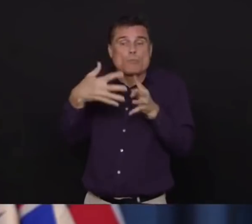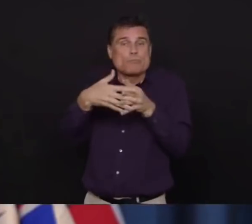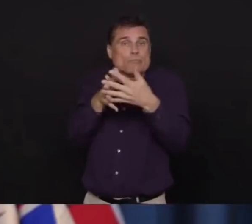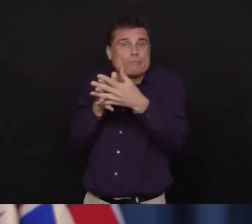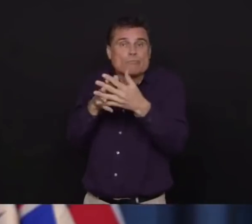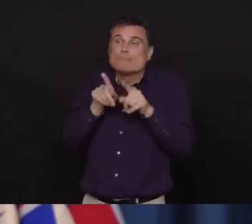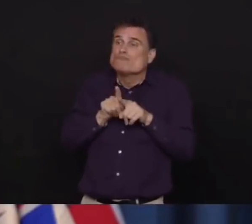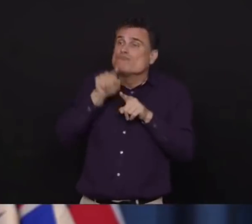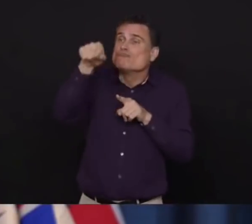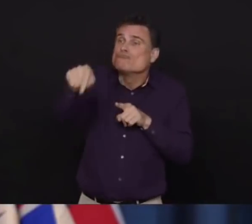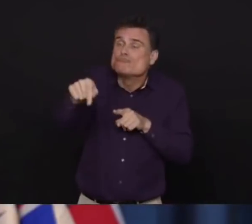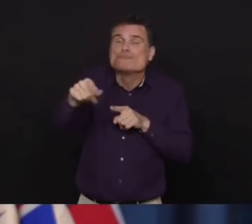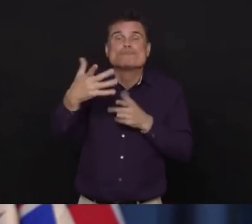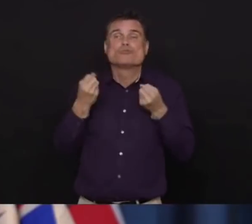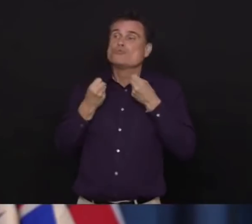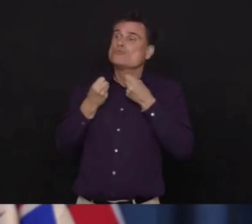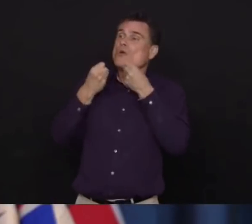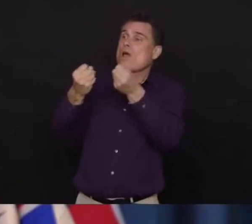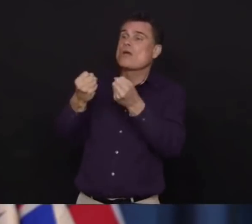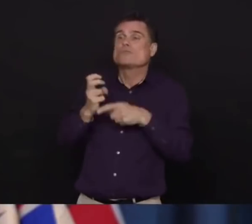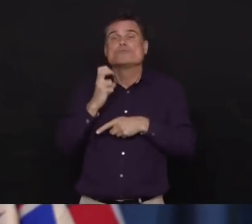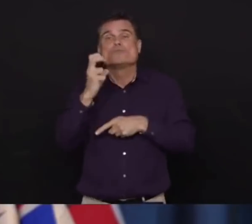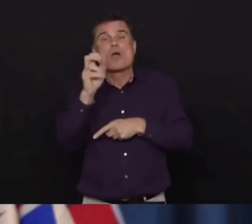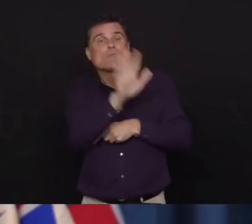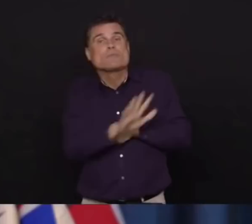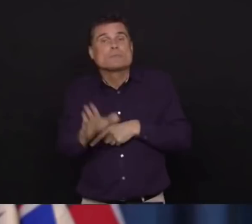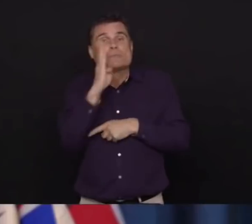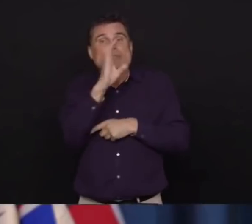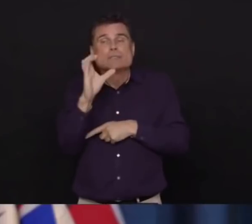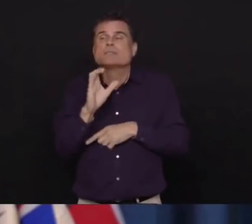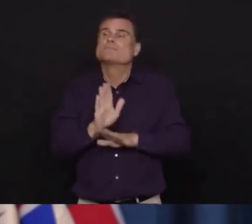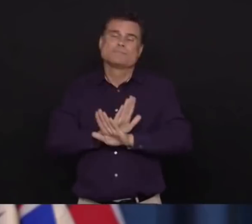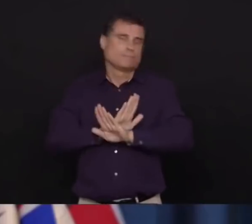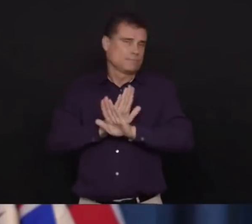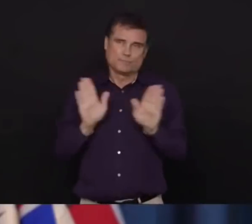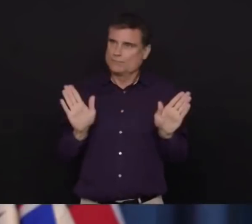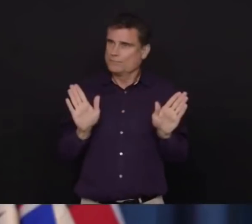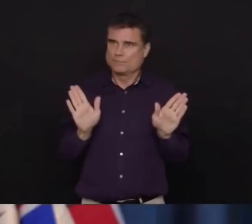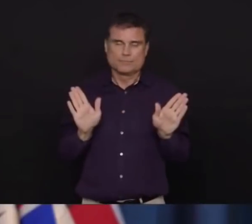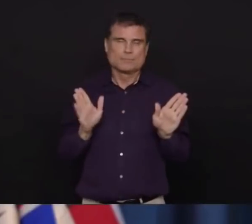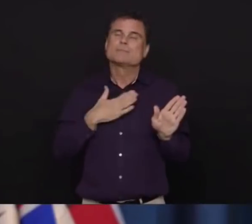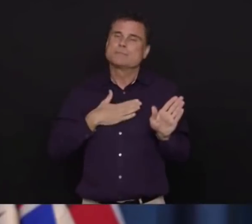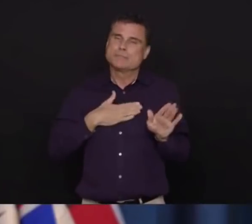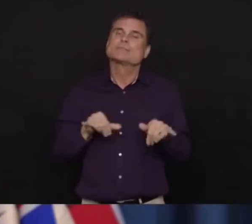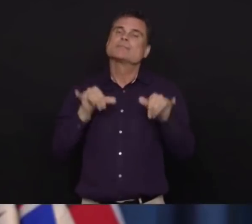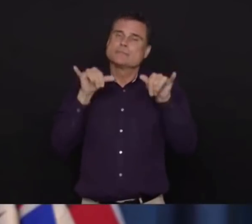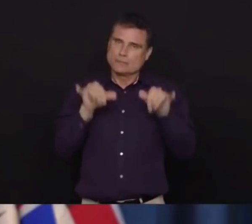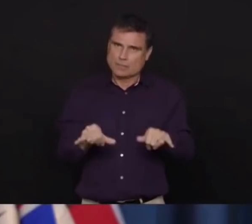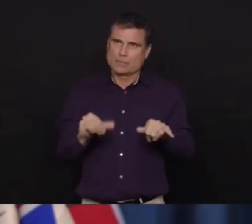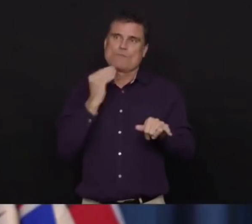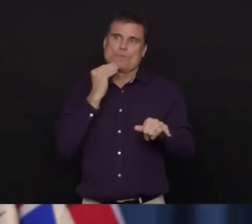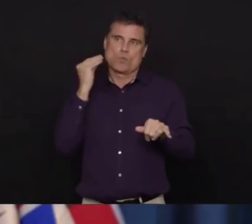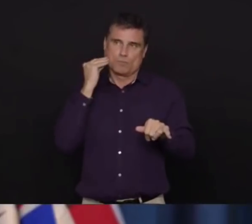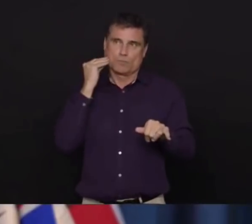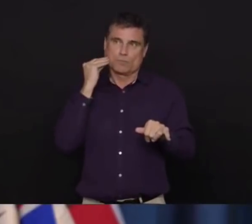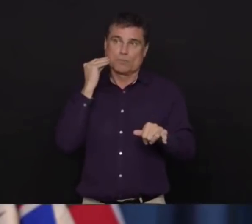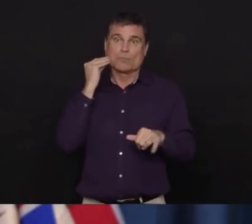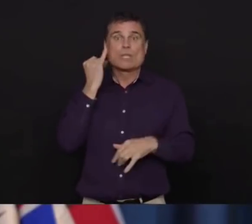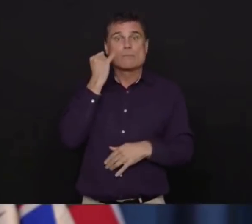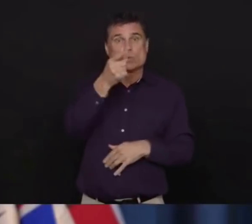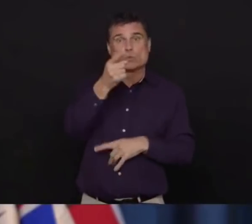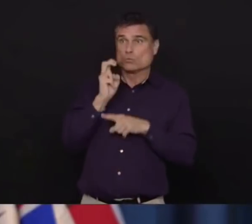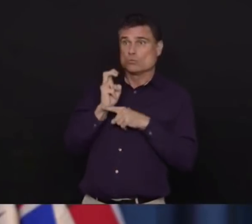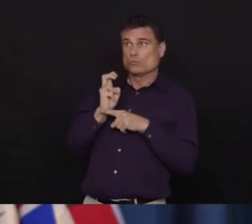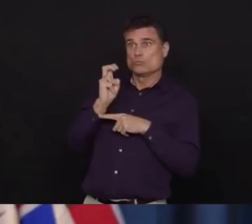should you become ill, or should there be transmission in those communities. And that's a really important thing that we need to do now, to